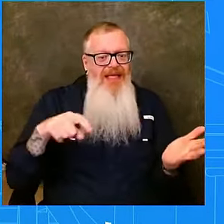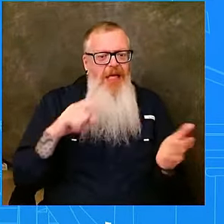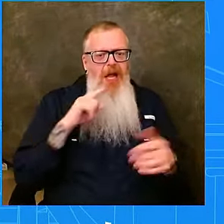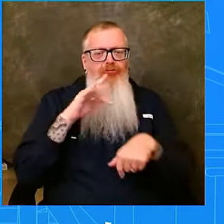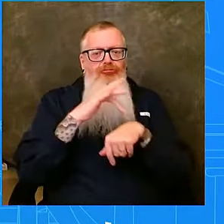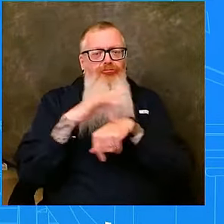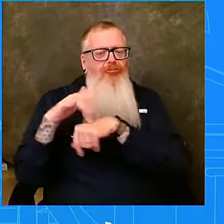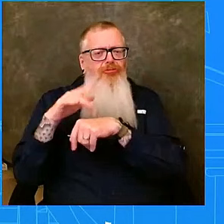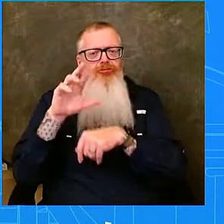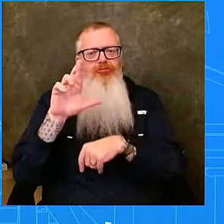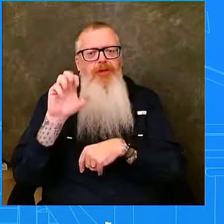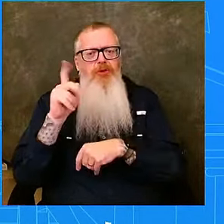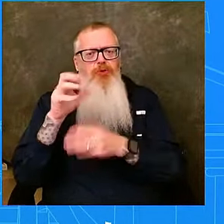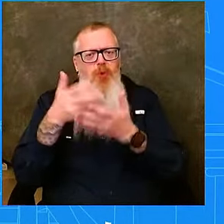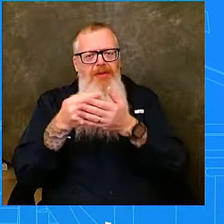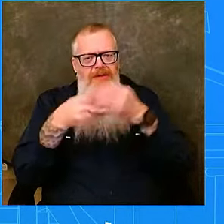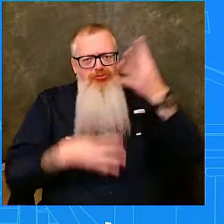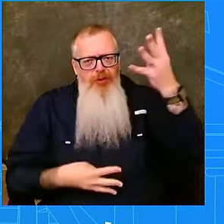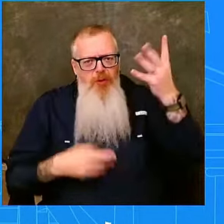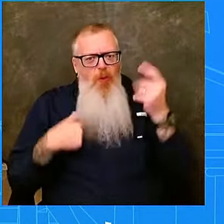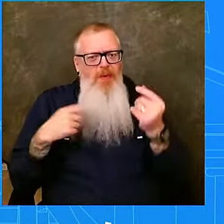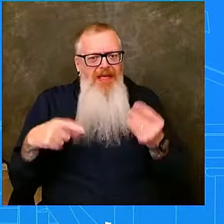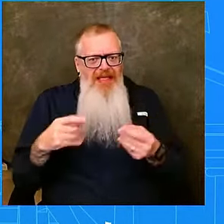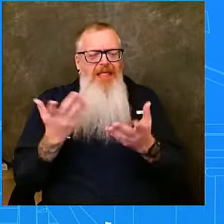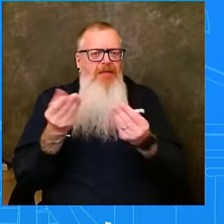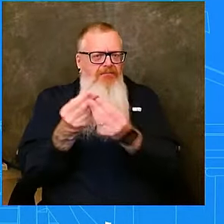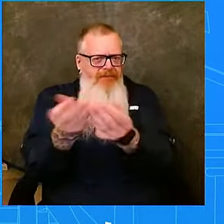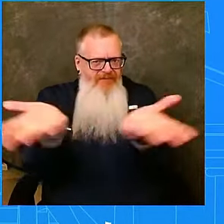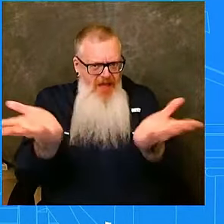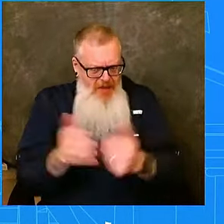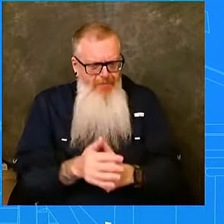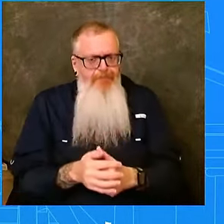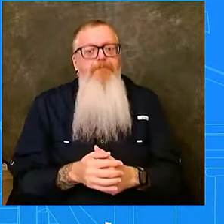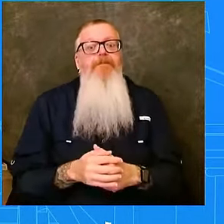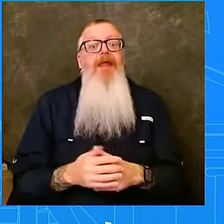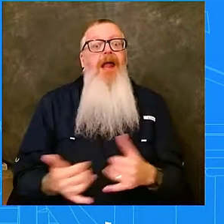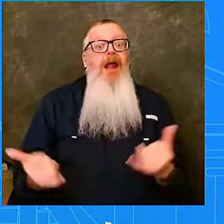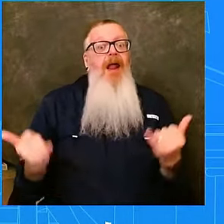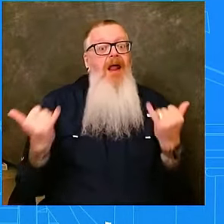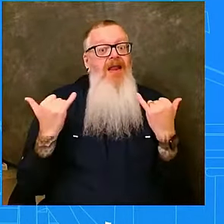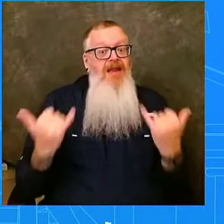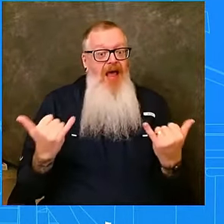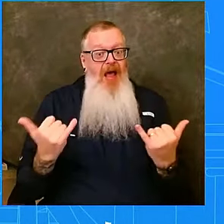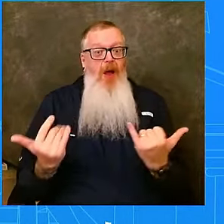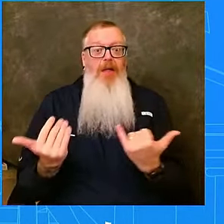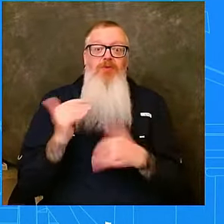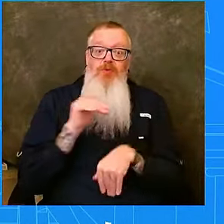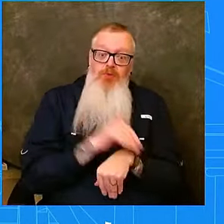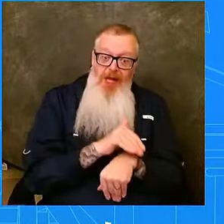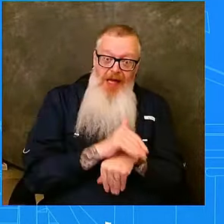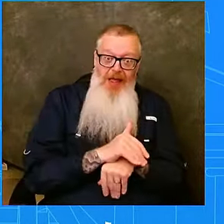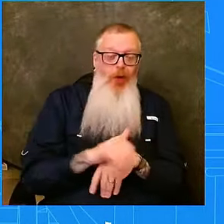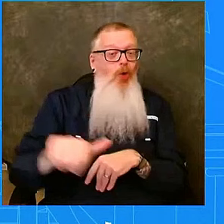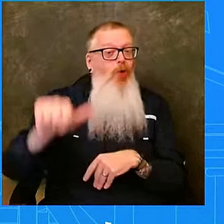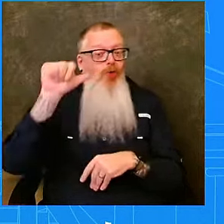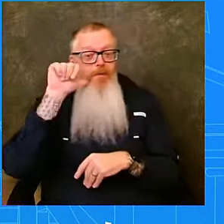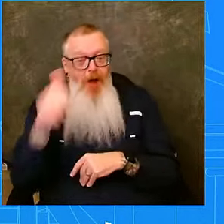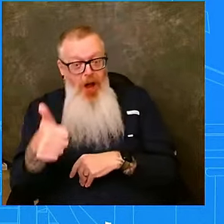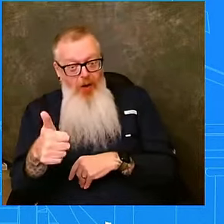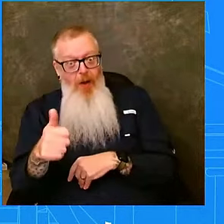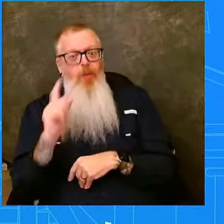Today, tonight, and tomorrow, these are going to be tough as we watch the impacts move across Florida.